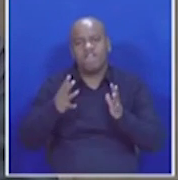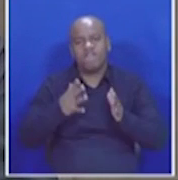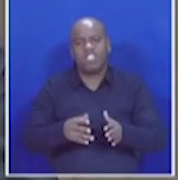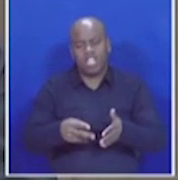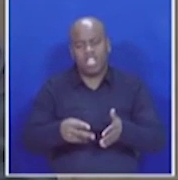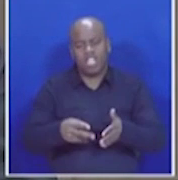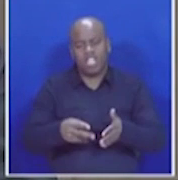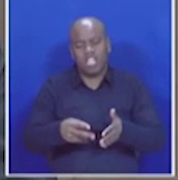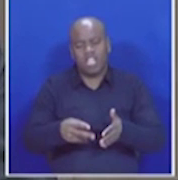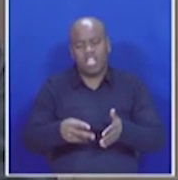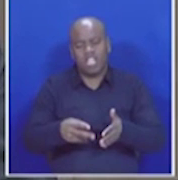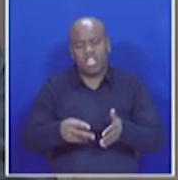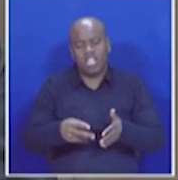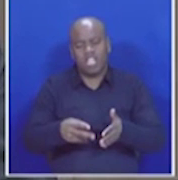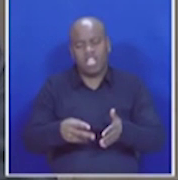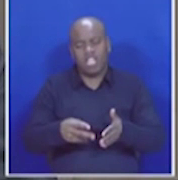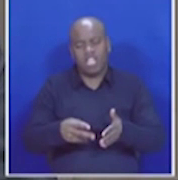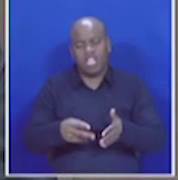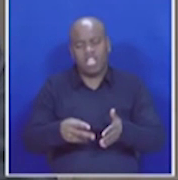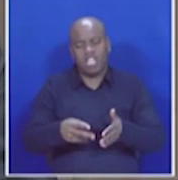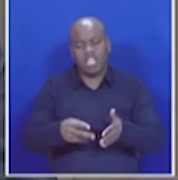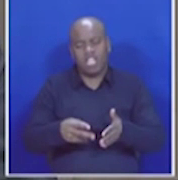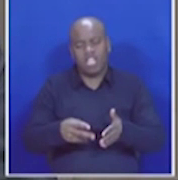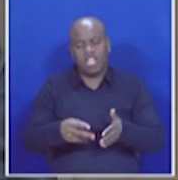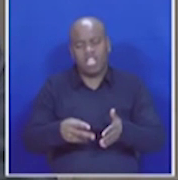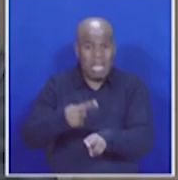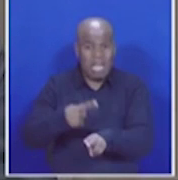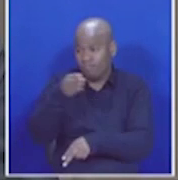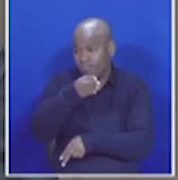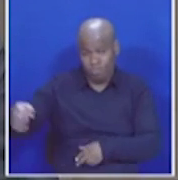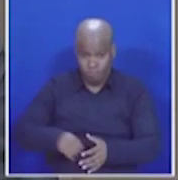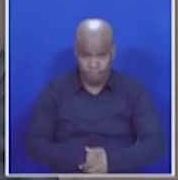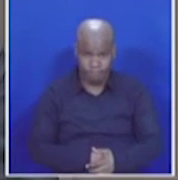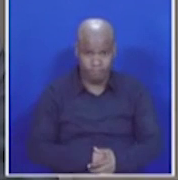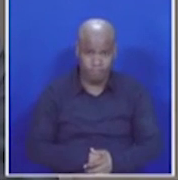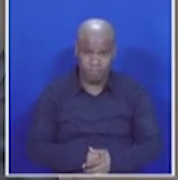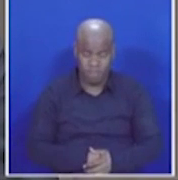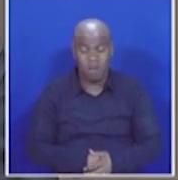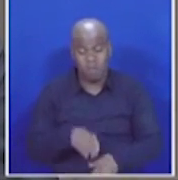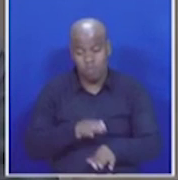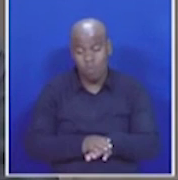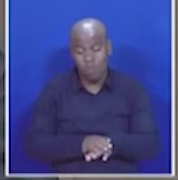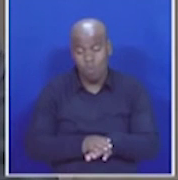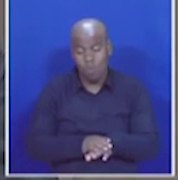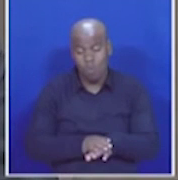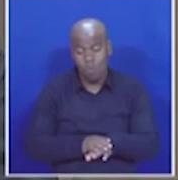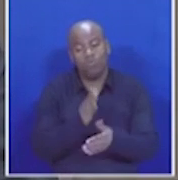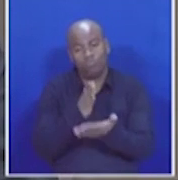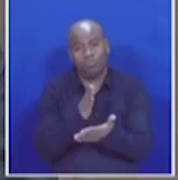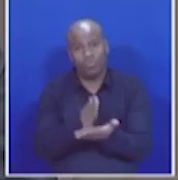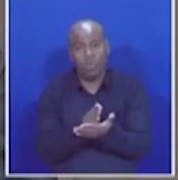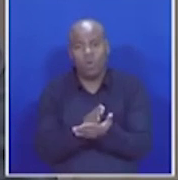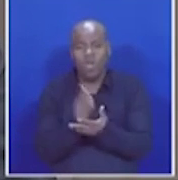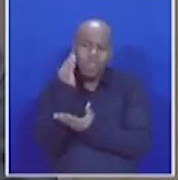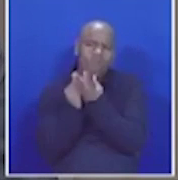millions of rural people within that short time frame that was allocated. The means of verifying the authenticity of the